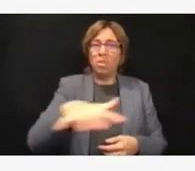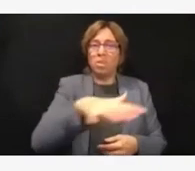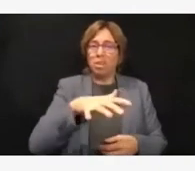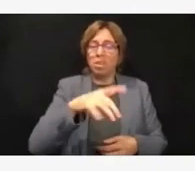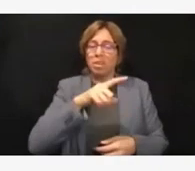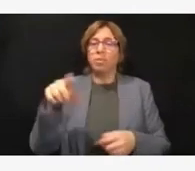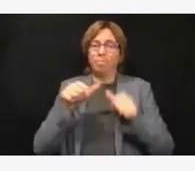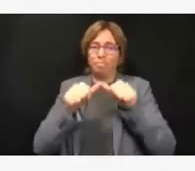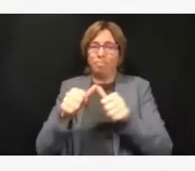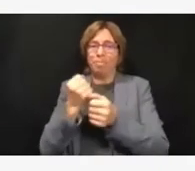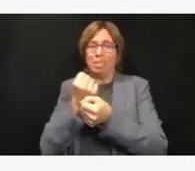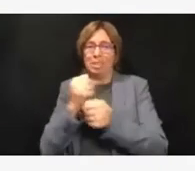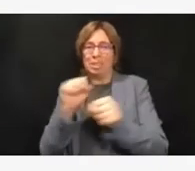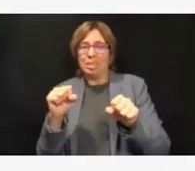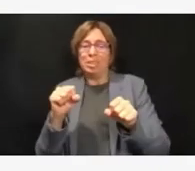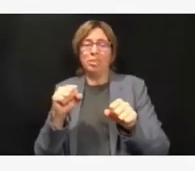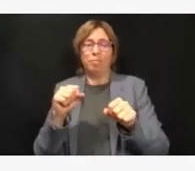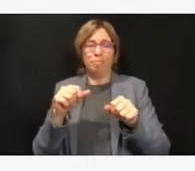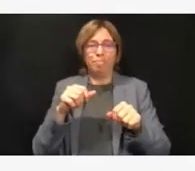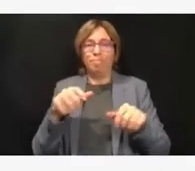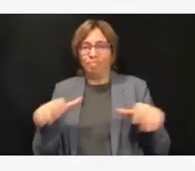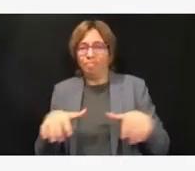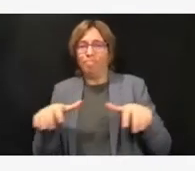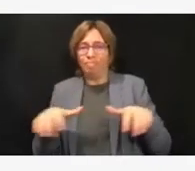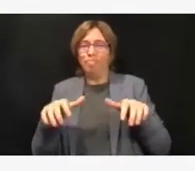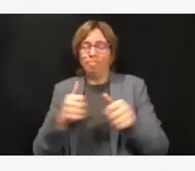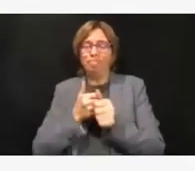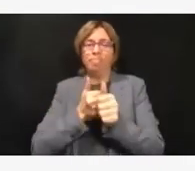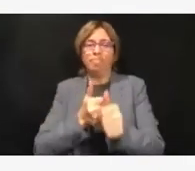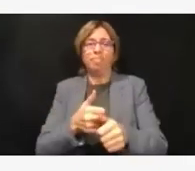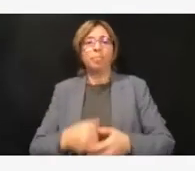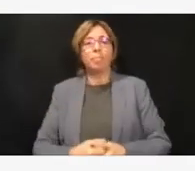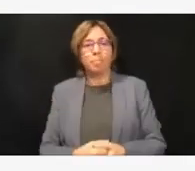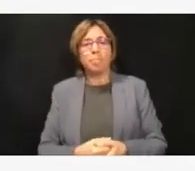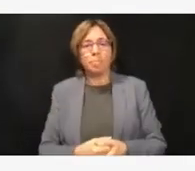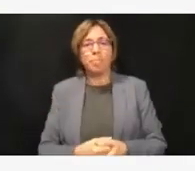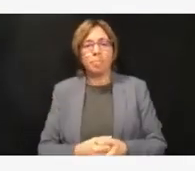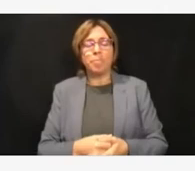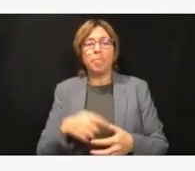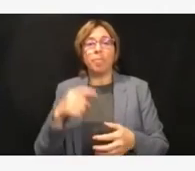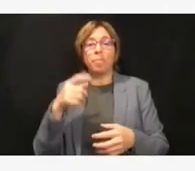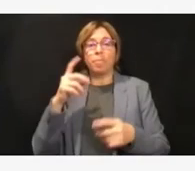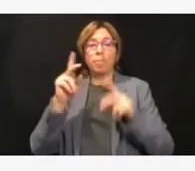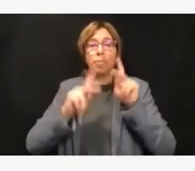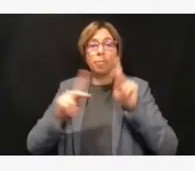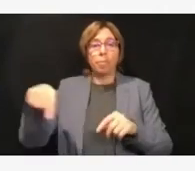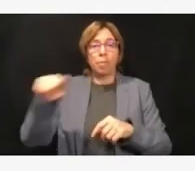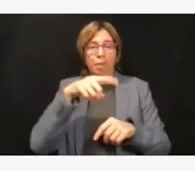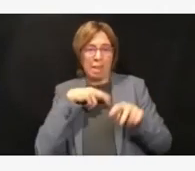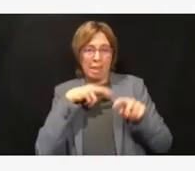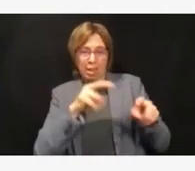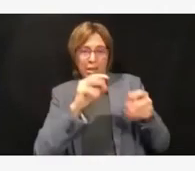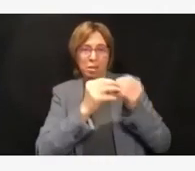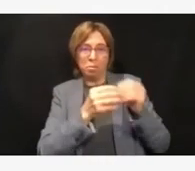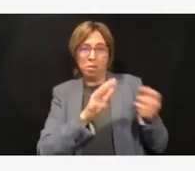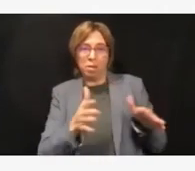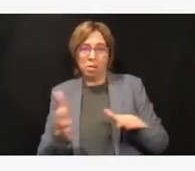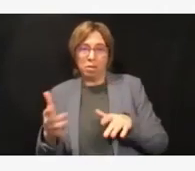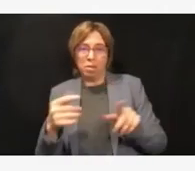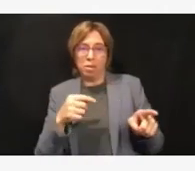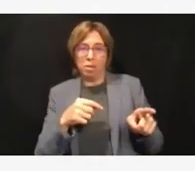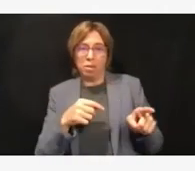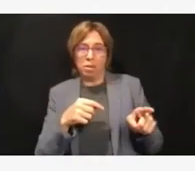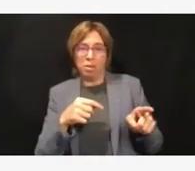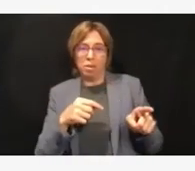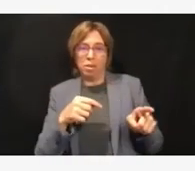I know we all look at the death statistics and we focus on that, but thousands and thousands were saved through the efforts of